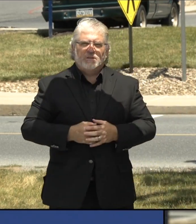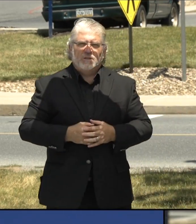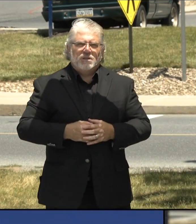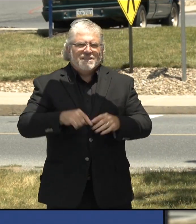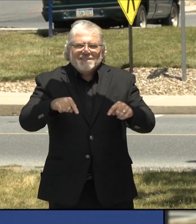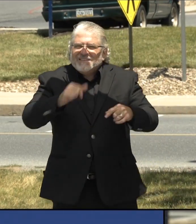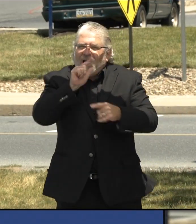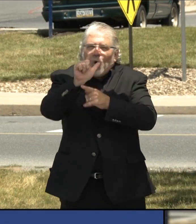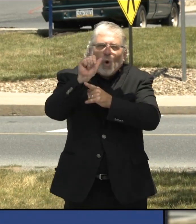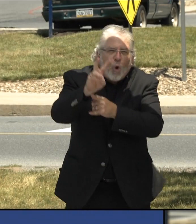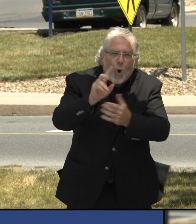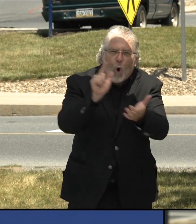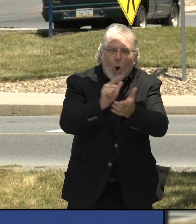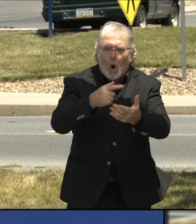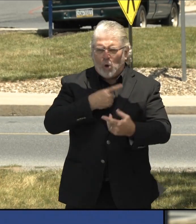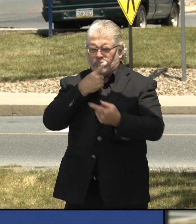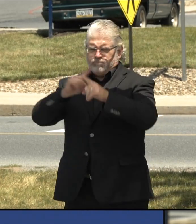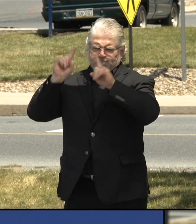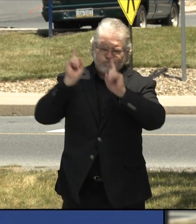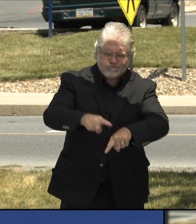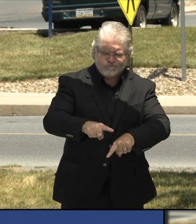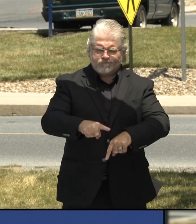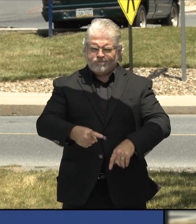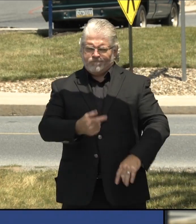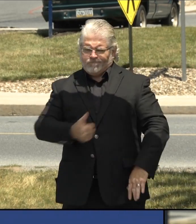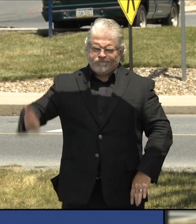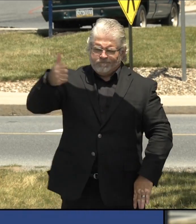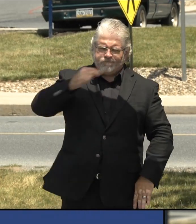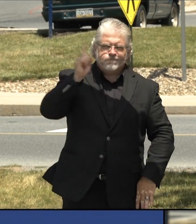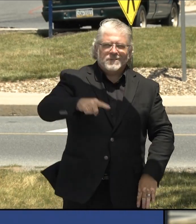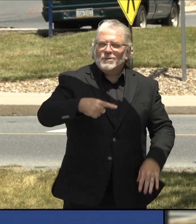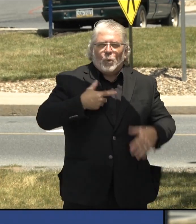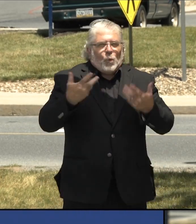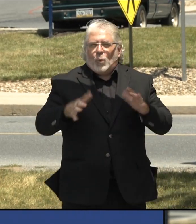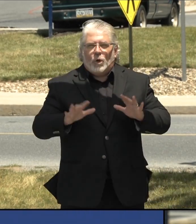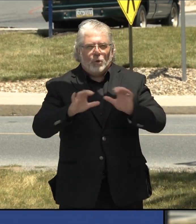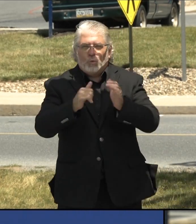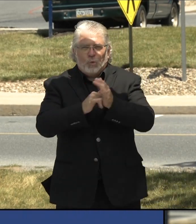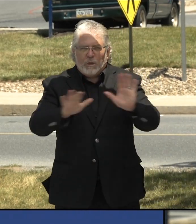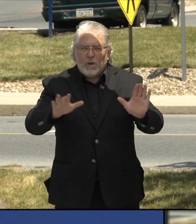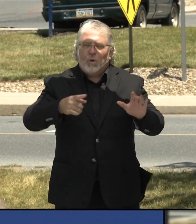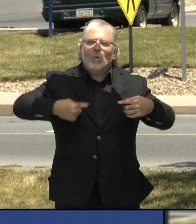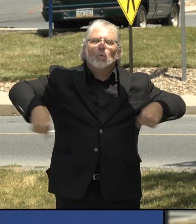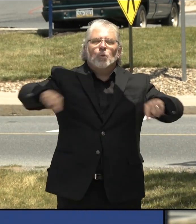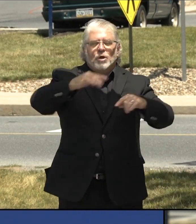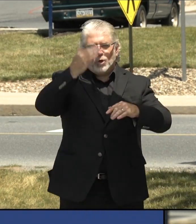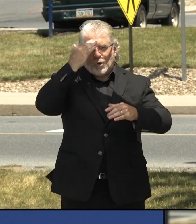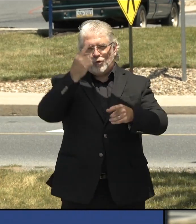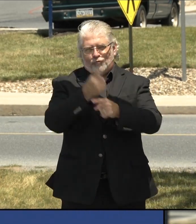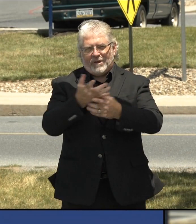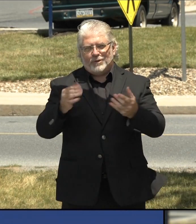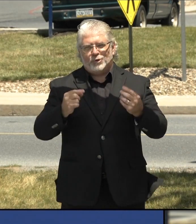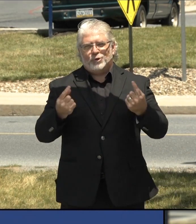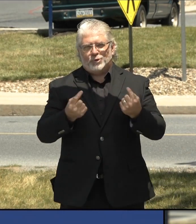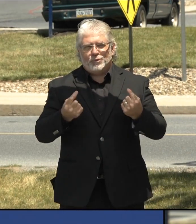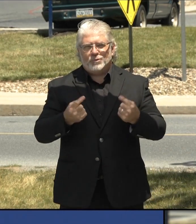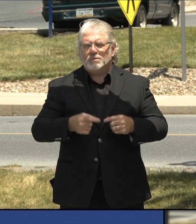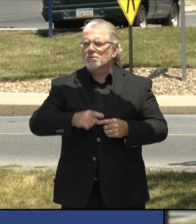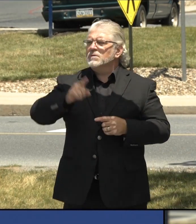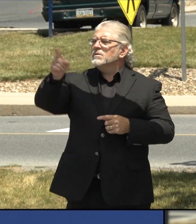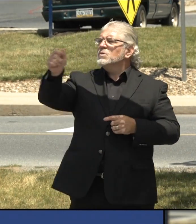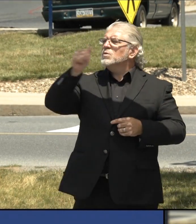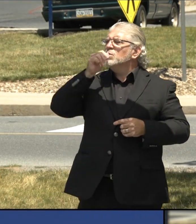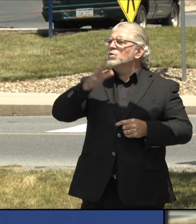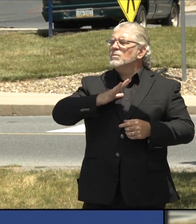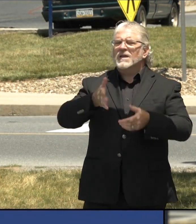not an edict. It's my own willingness to do the right thing. Yeah. Governor, would you consider any type of quarantine for